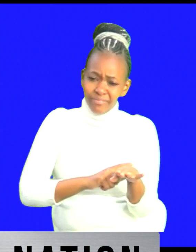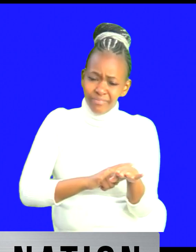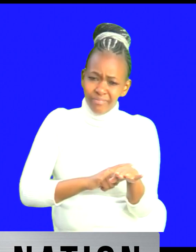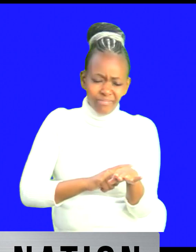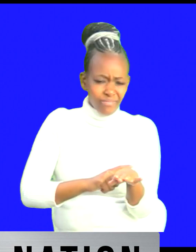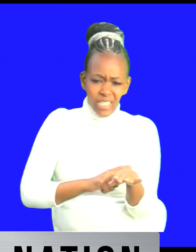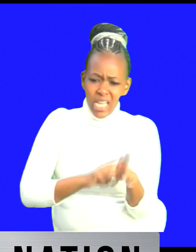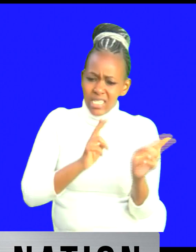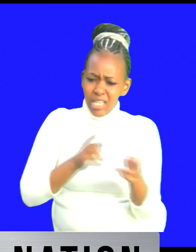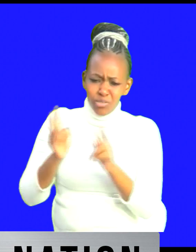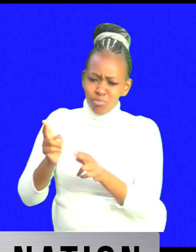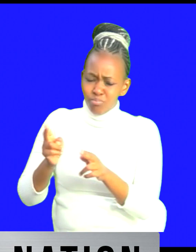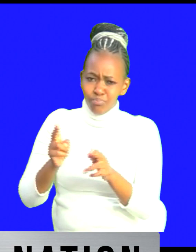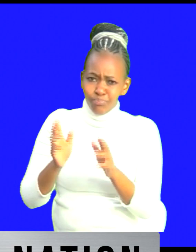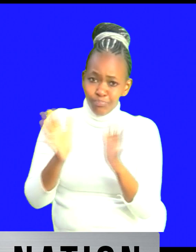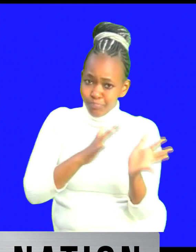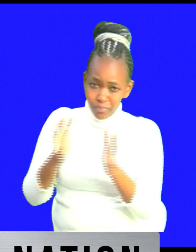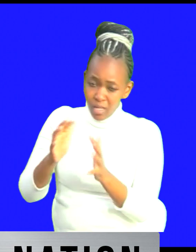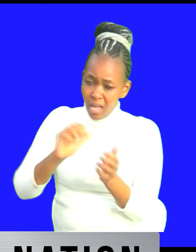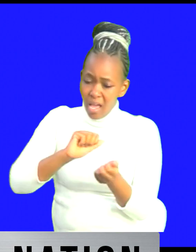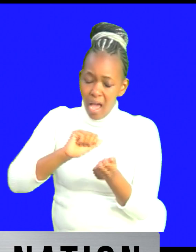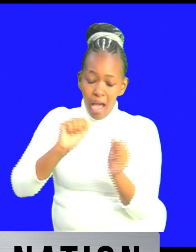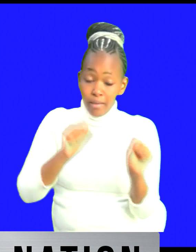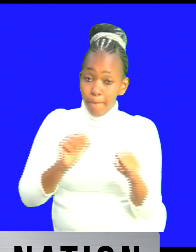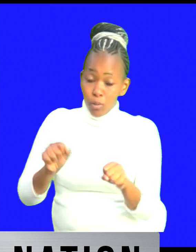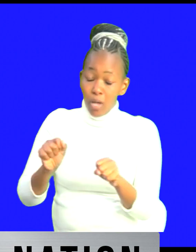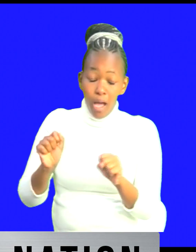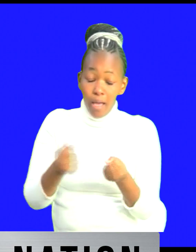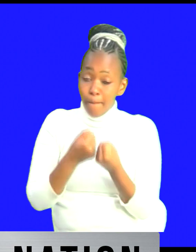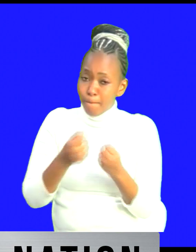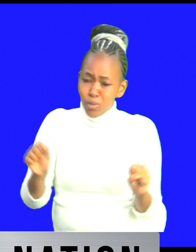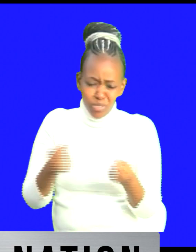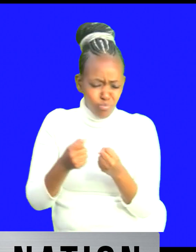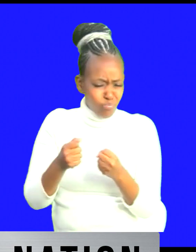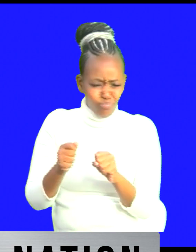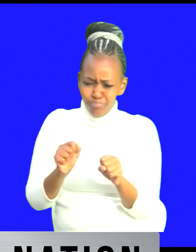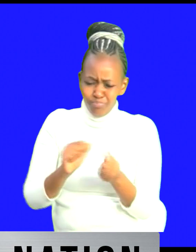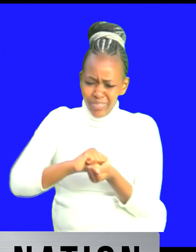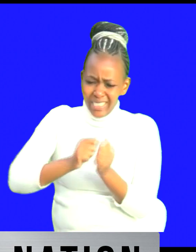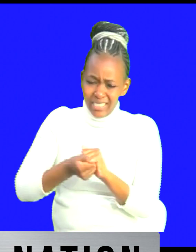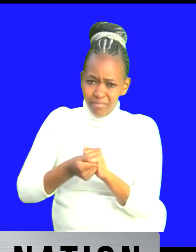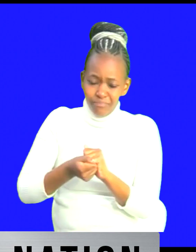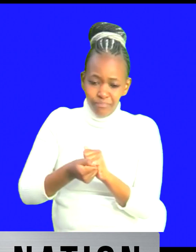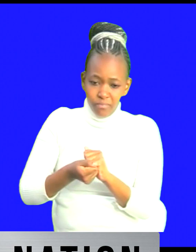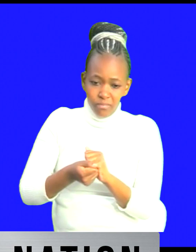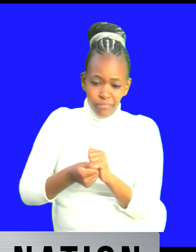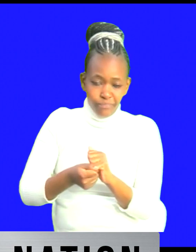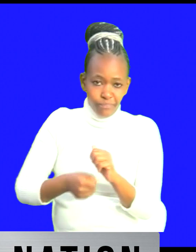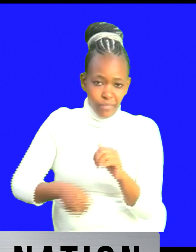is unavoidable and all that right well we we won't chase them away uh